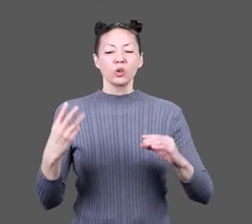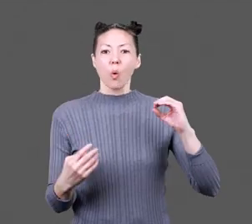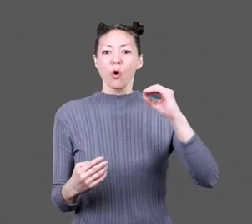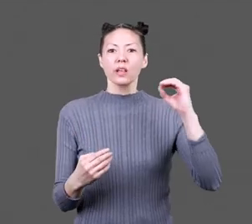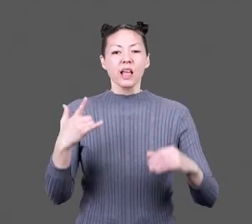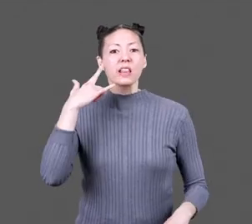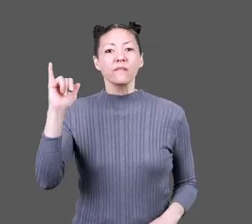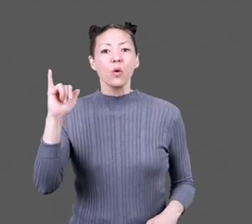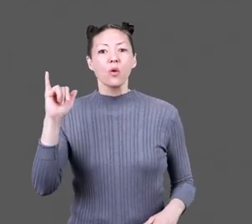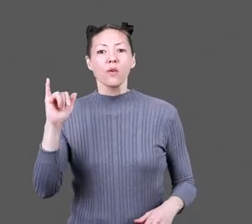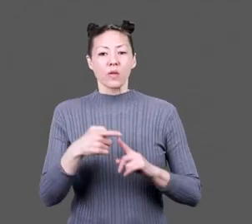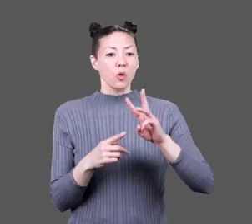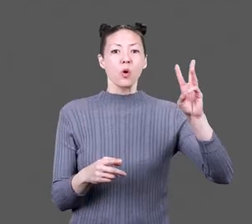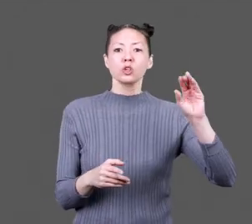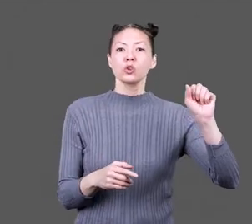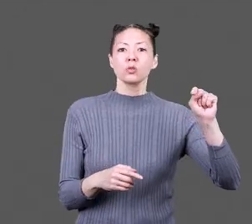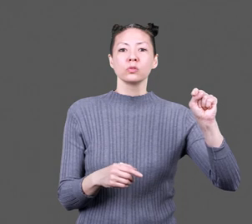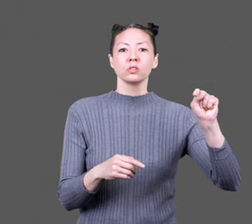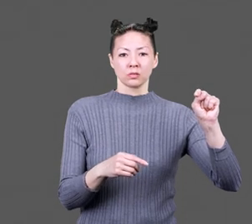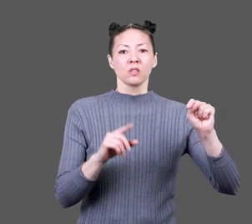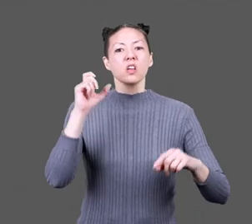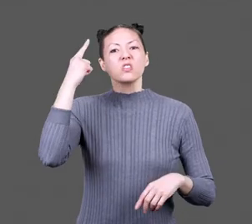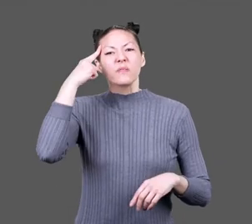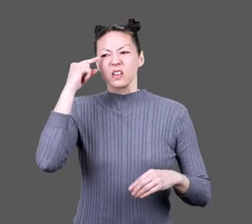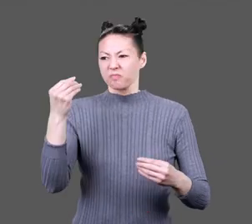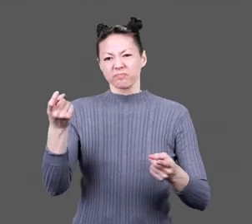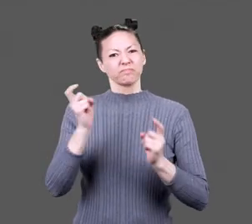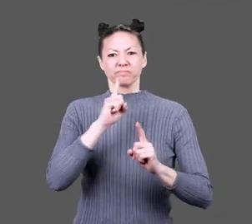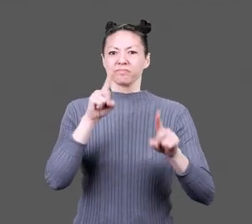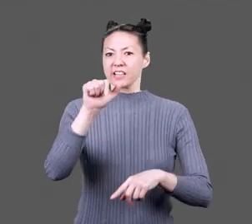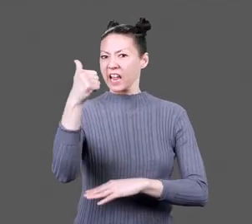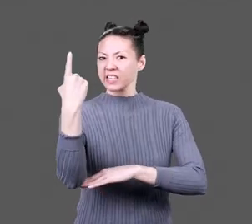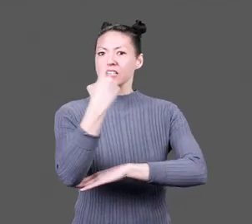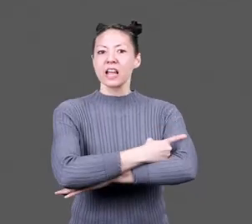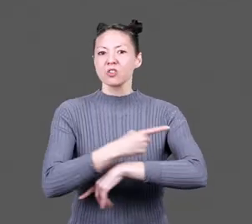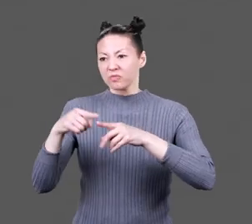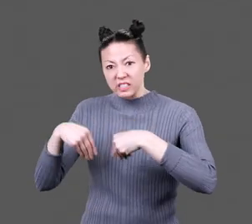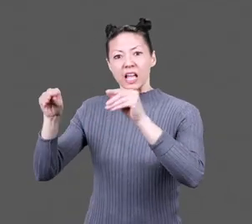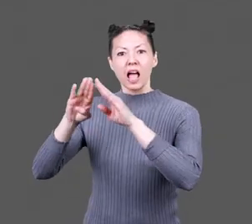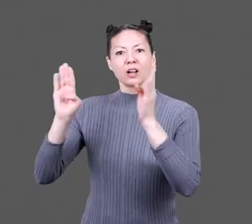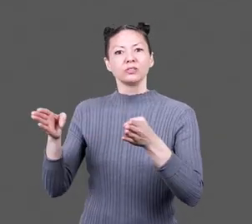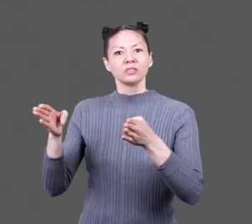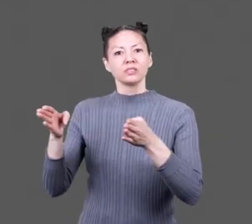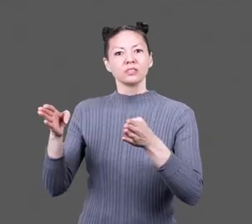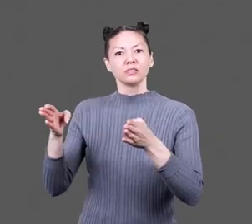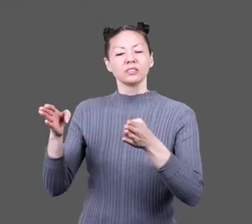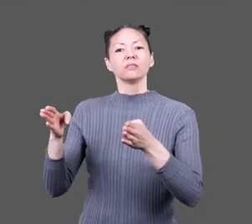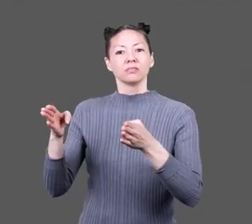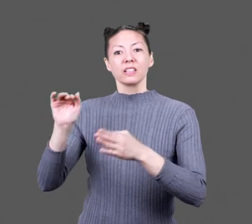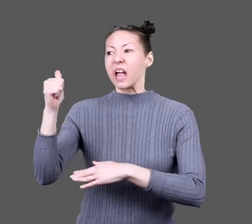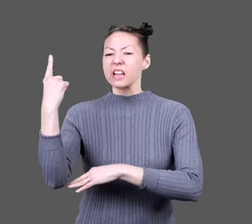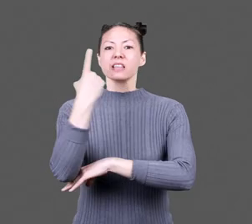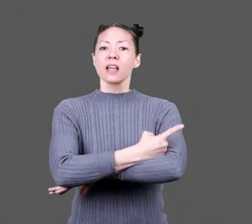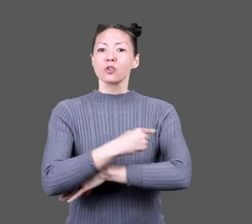Oregon, and California from the West Coast. The government gave us 10 days. 10 days to sell our